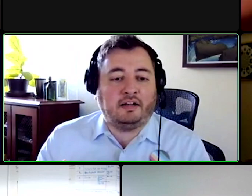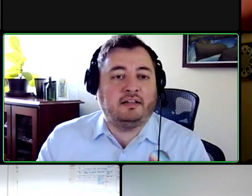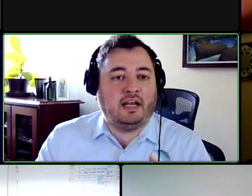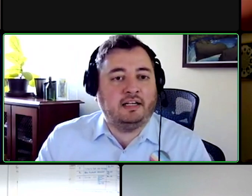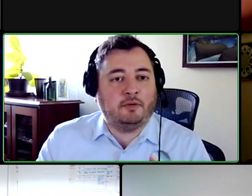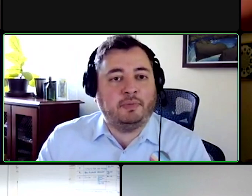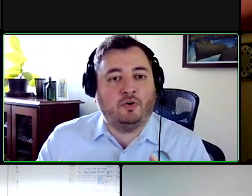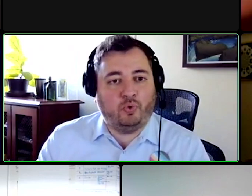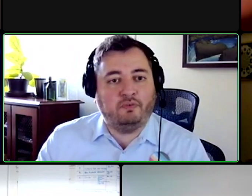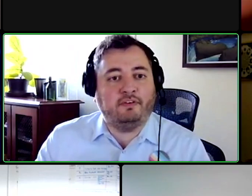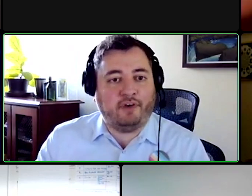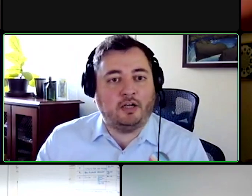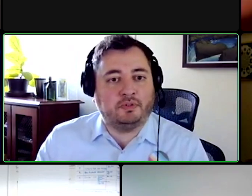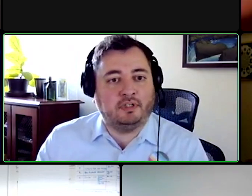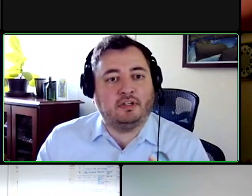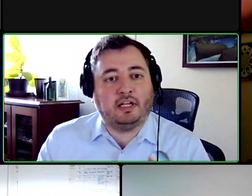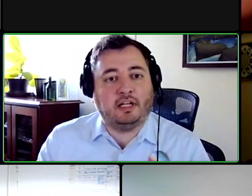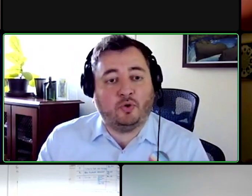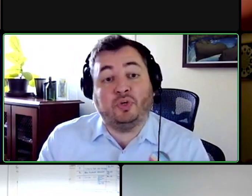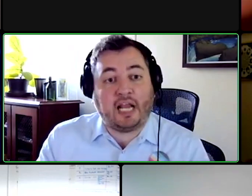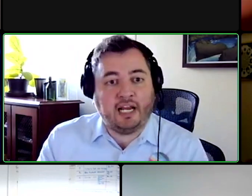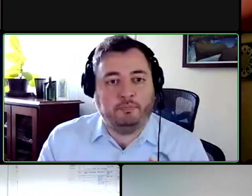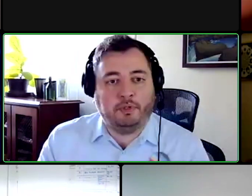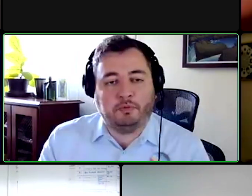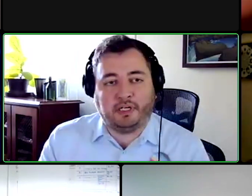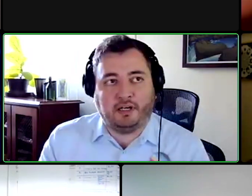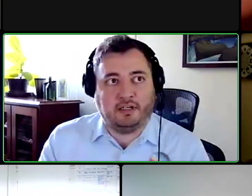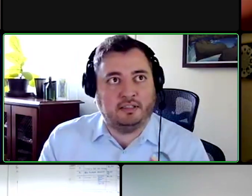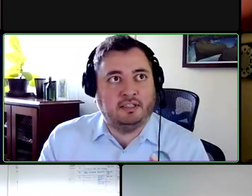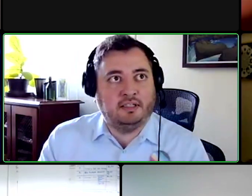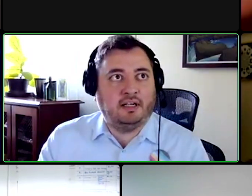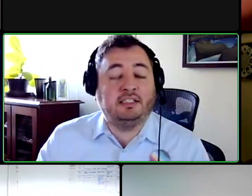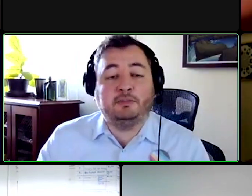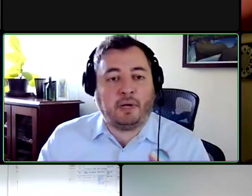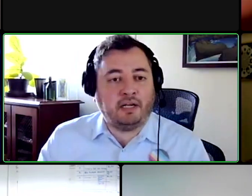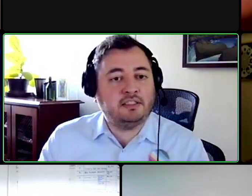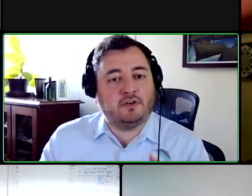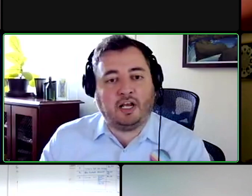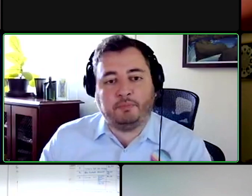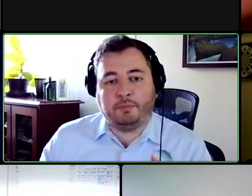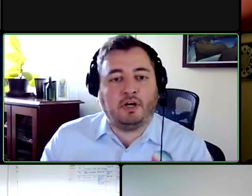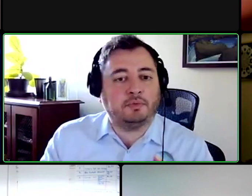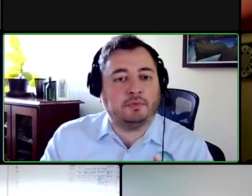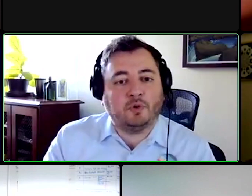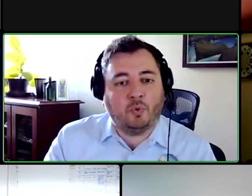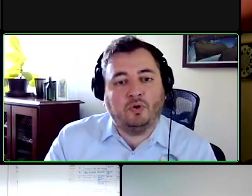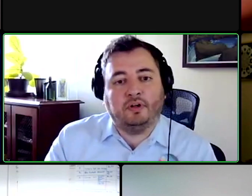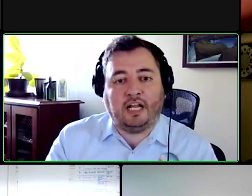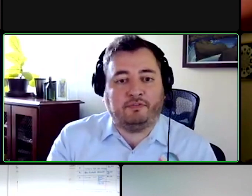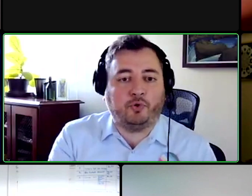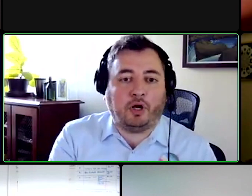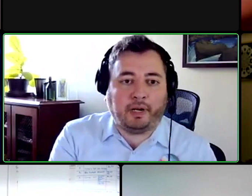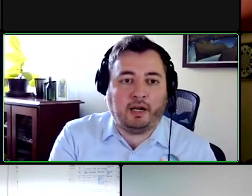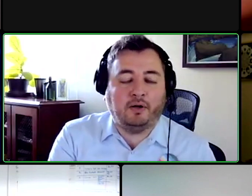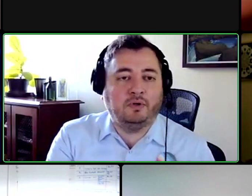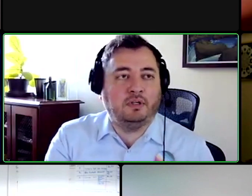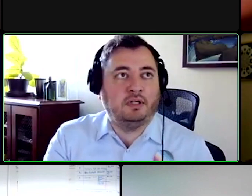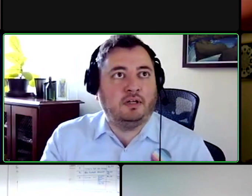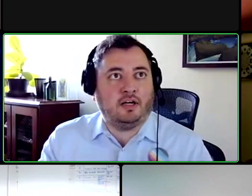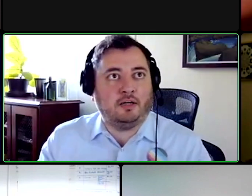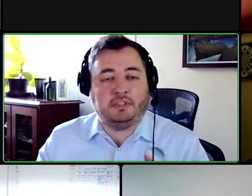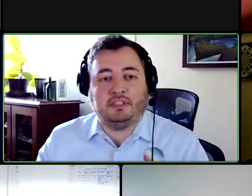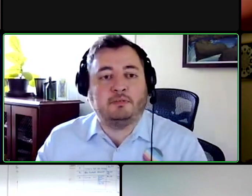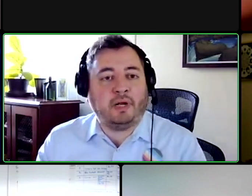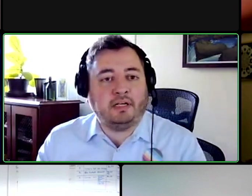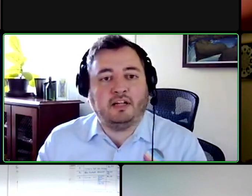i think that ends up being a really valuable thing to retain people because it's expensive to have people come to school and then have to drop out